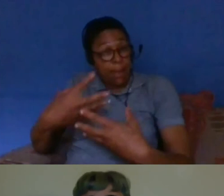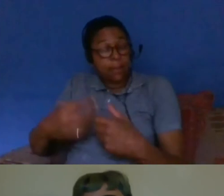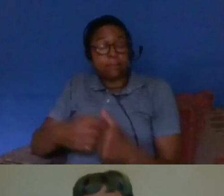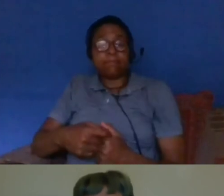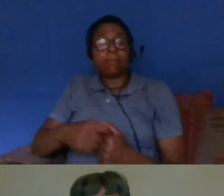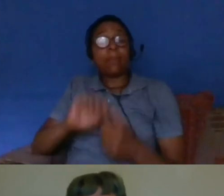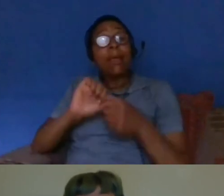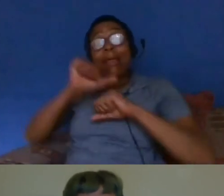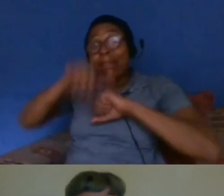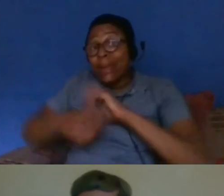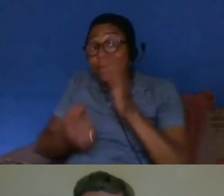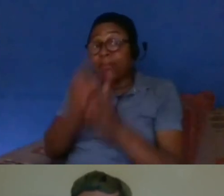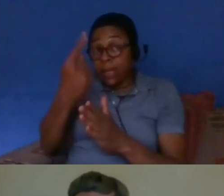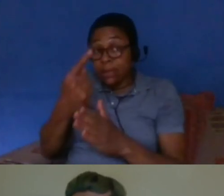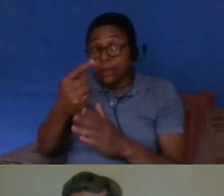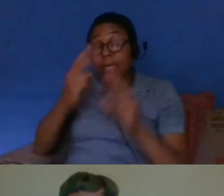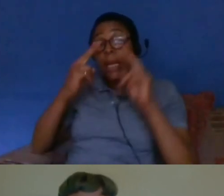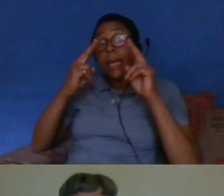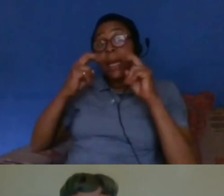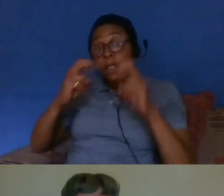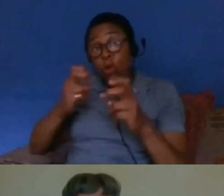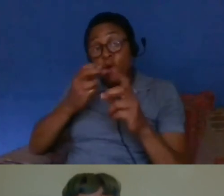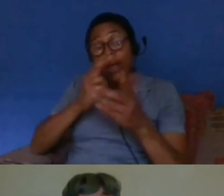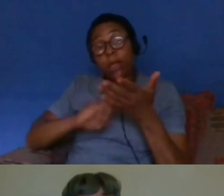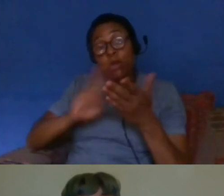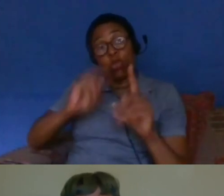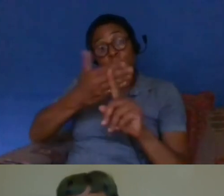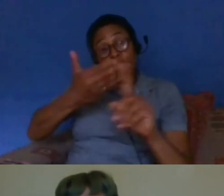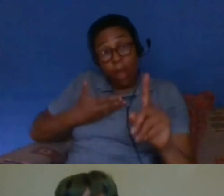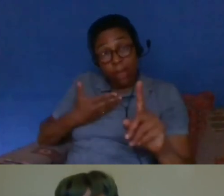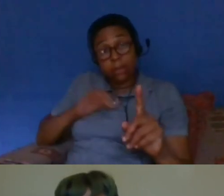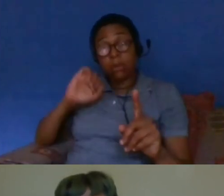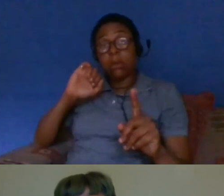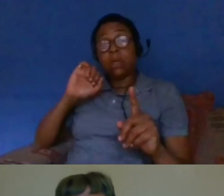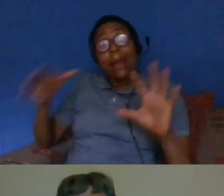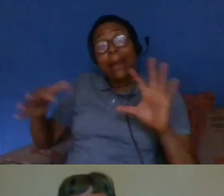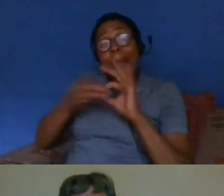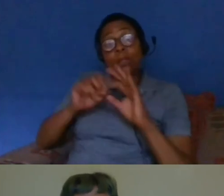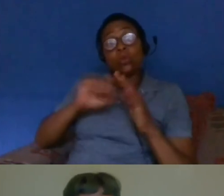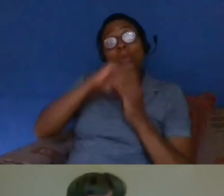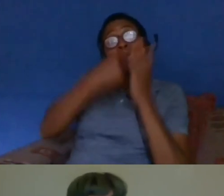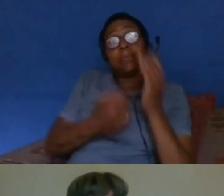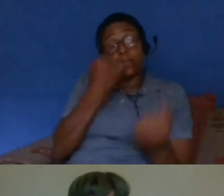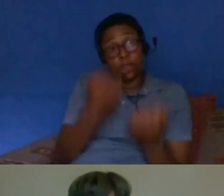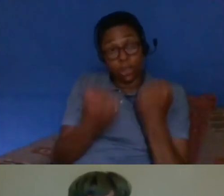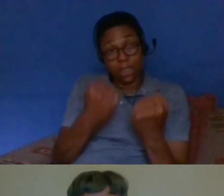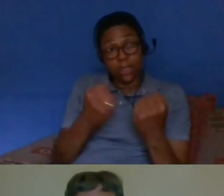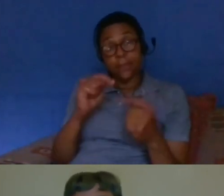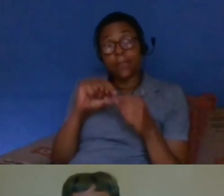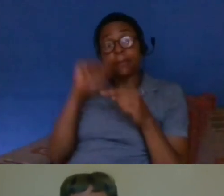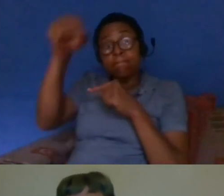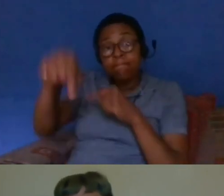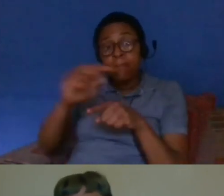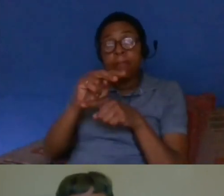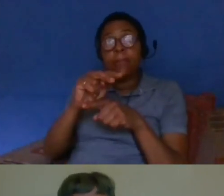event as part of this series exploring human rights in light of covid19 will be around disability justice and that will be on the 14th of july so